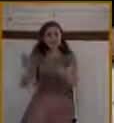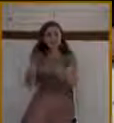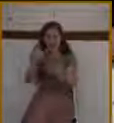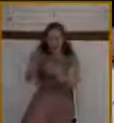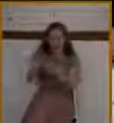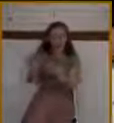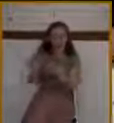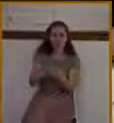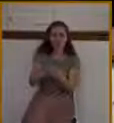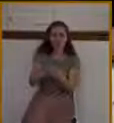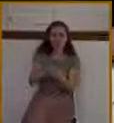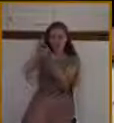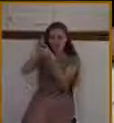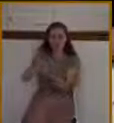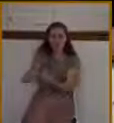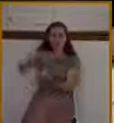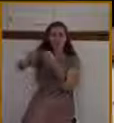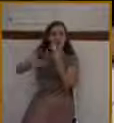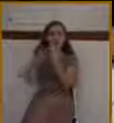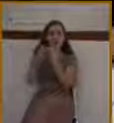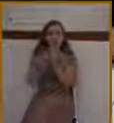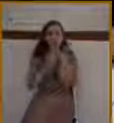And here Jesus comes to the temple.